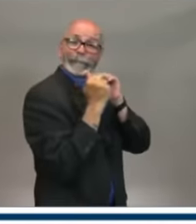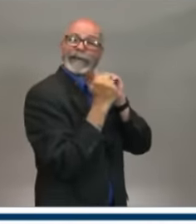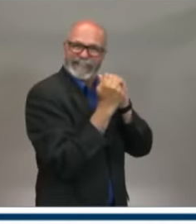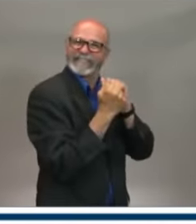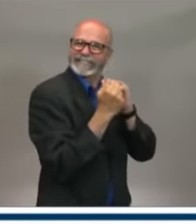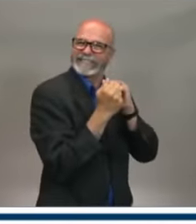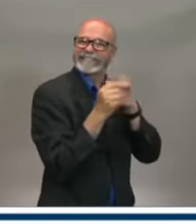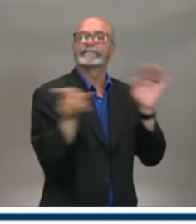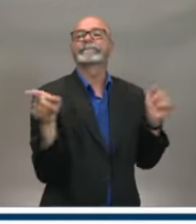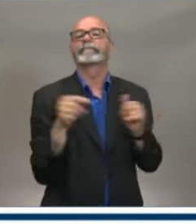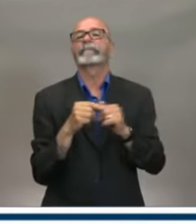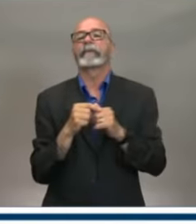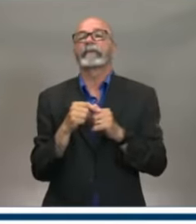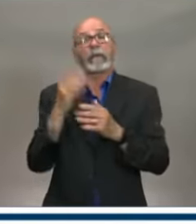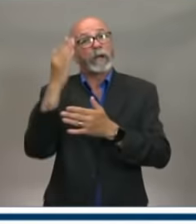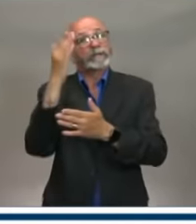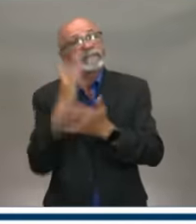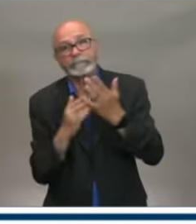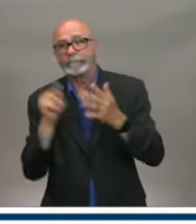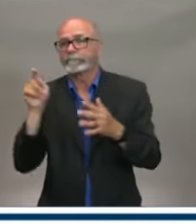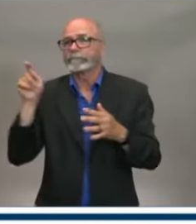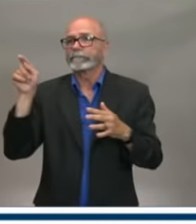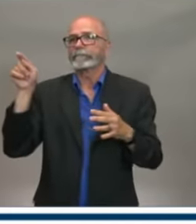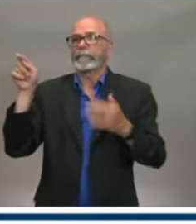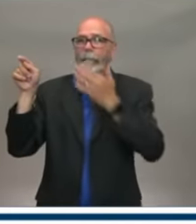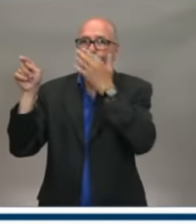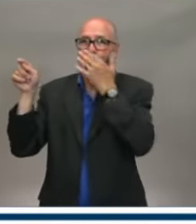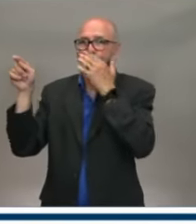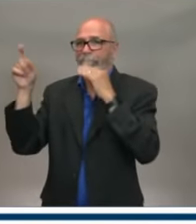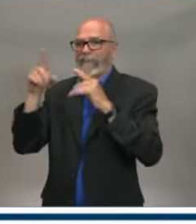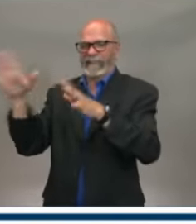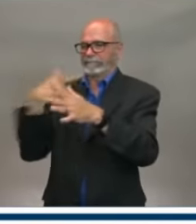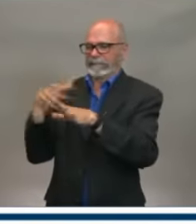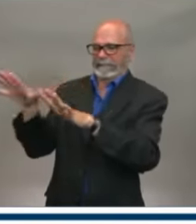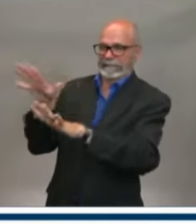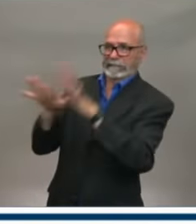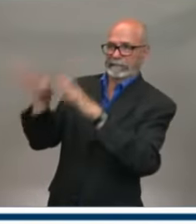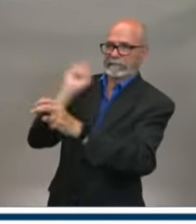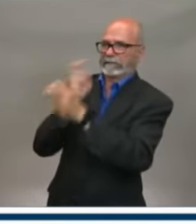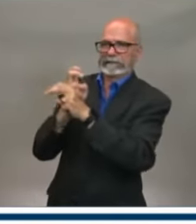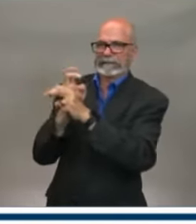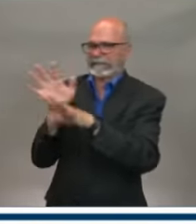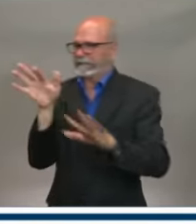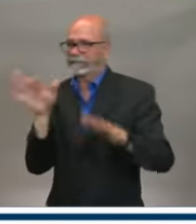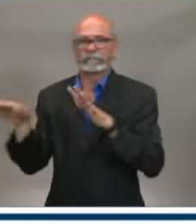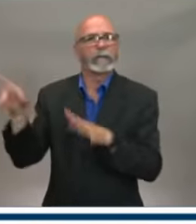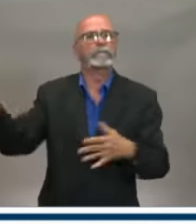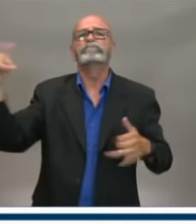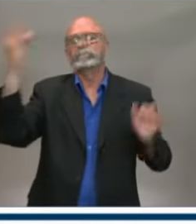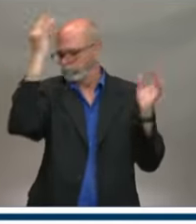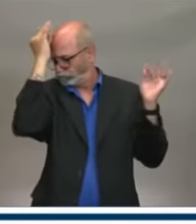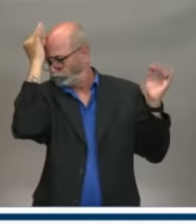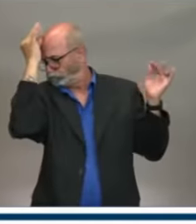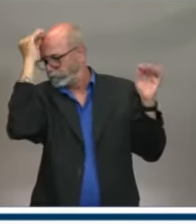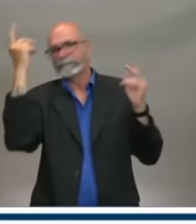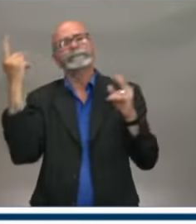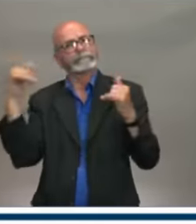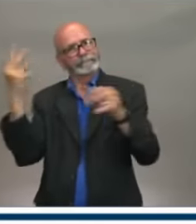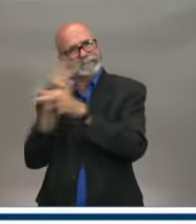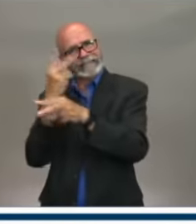there are two sectors that have a great deal of complexity. And as I said, a lot of thought has gone into how they will operate safely.